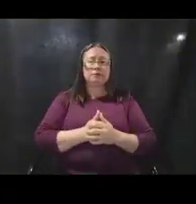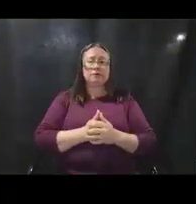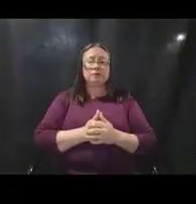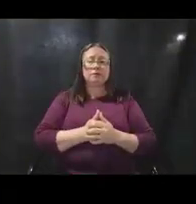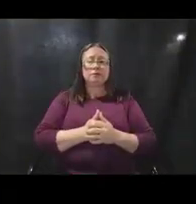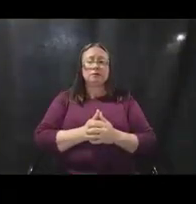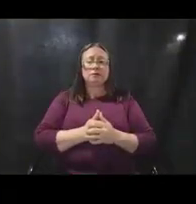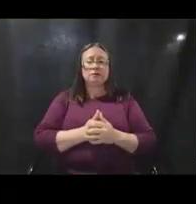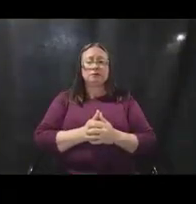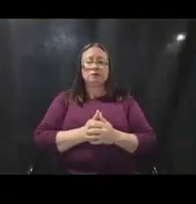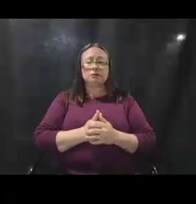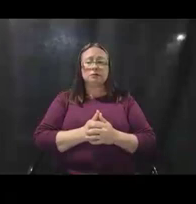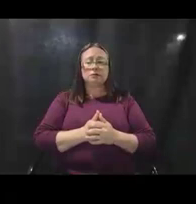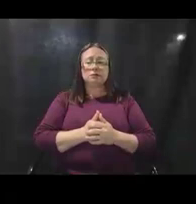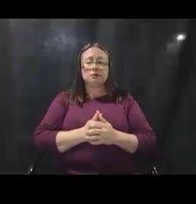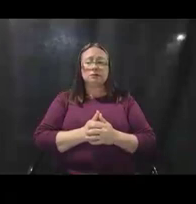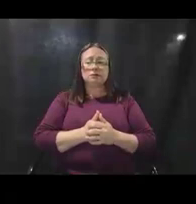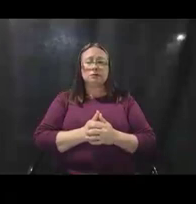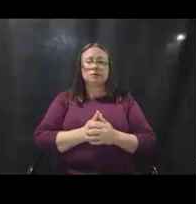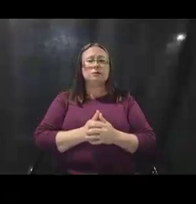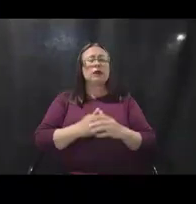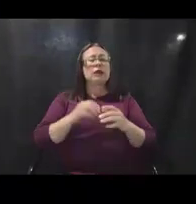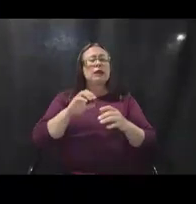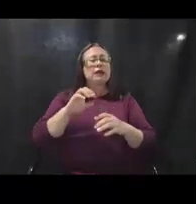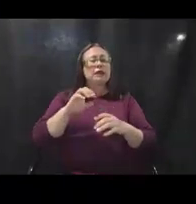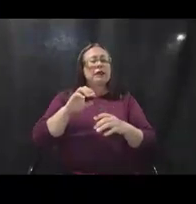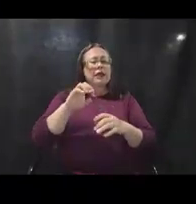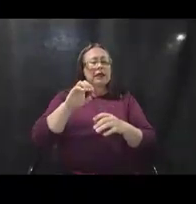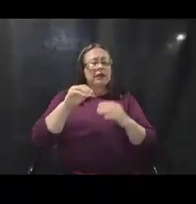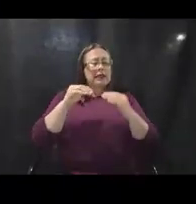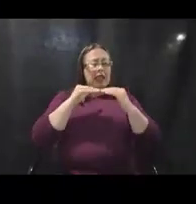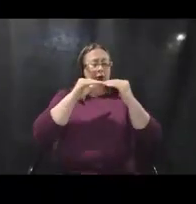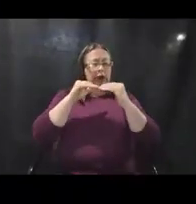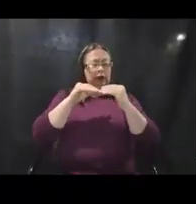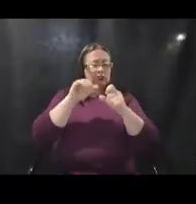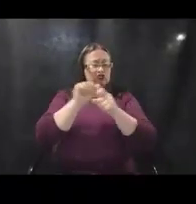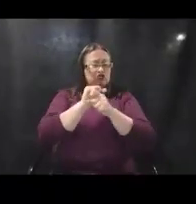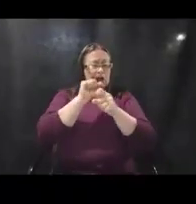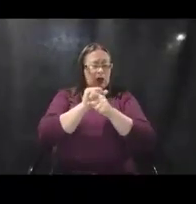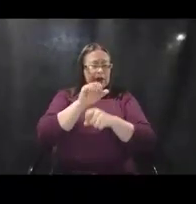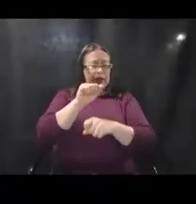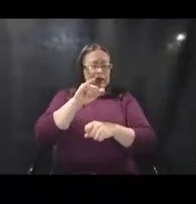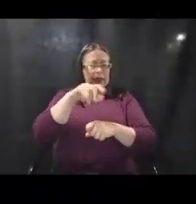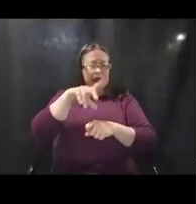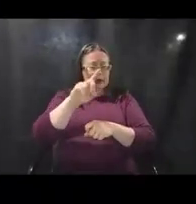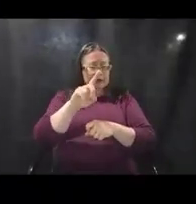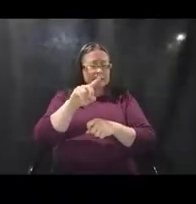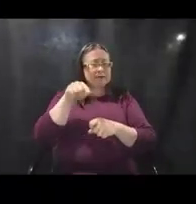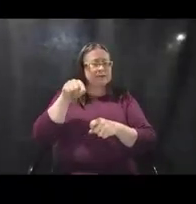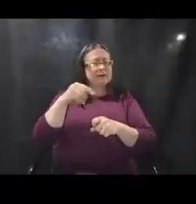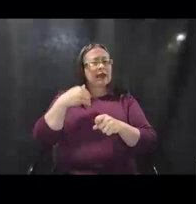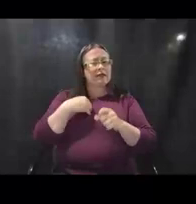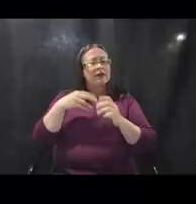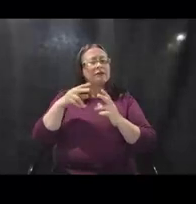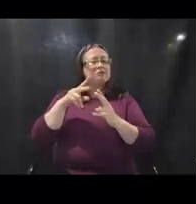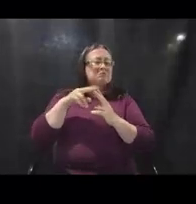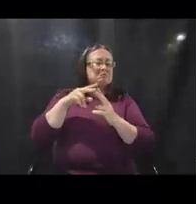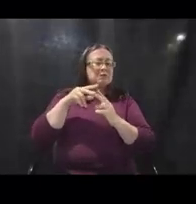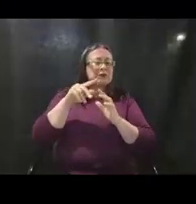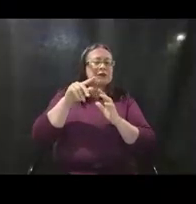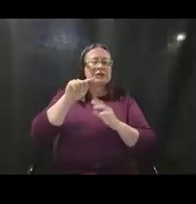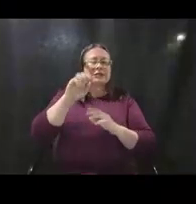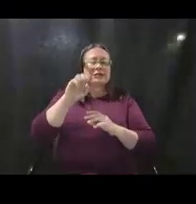So, the equity job aid that I've mentioned includes a couple of templates, a template for your equitable site